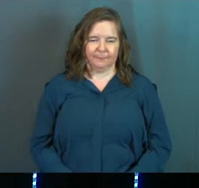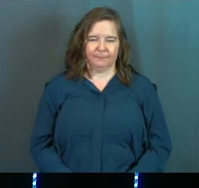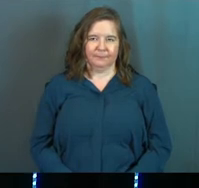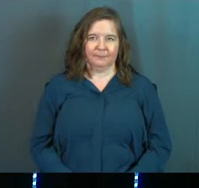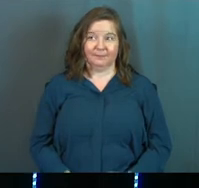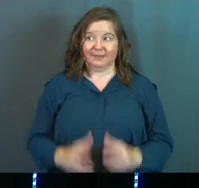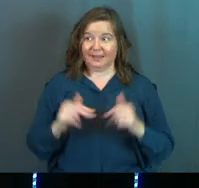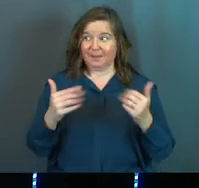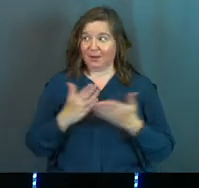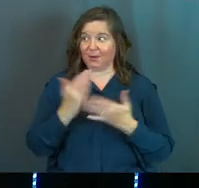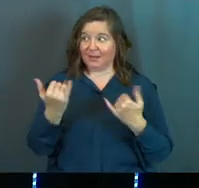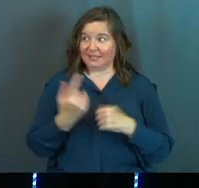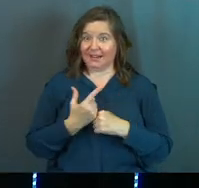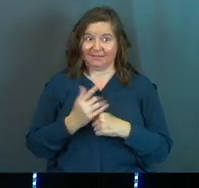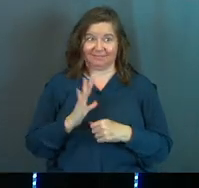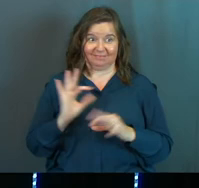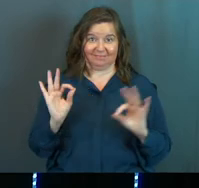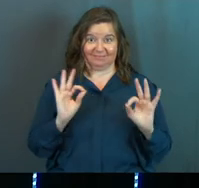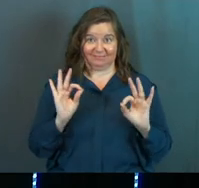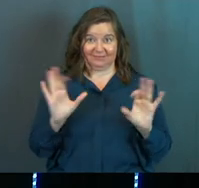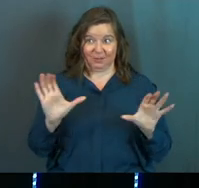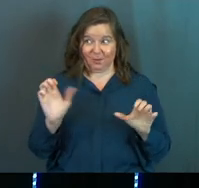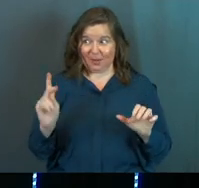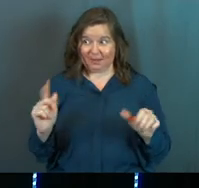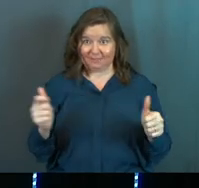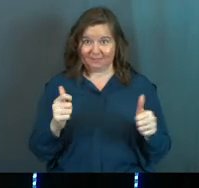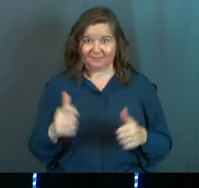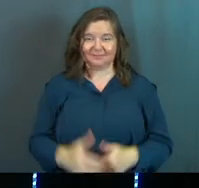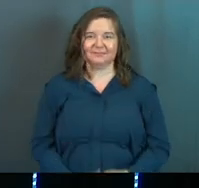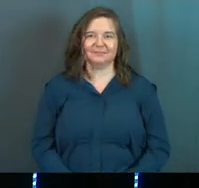Is that bacon all right today? Everybody do okay?